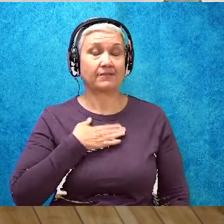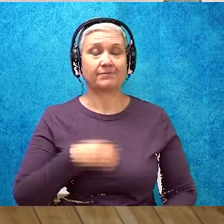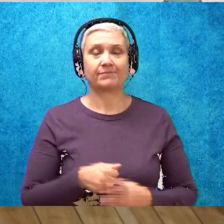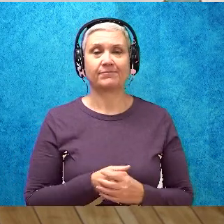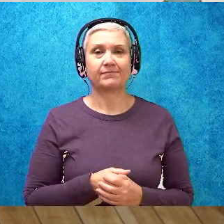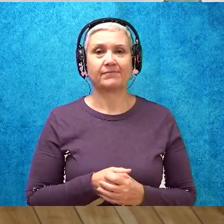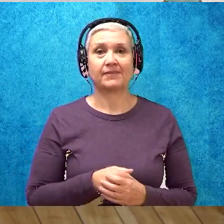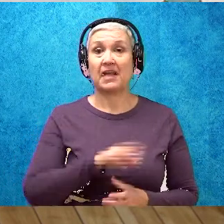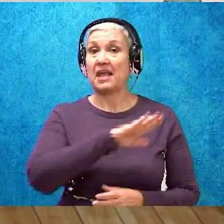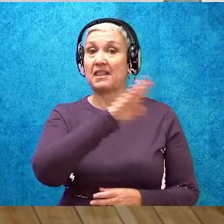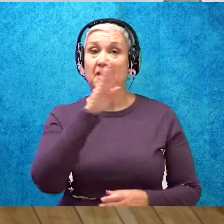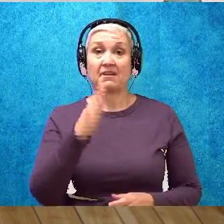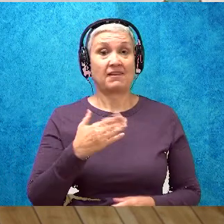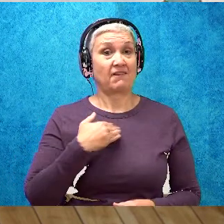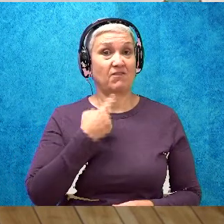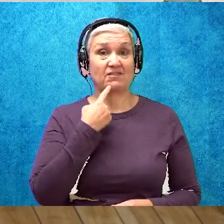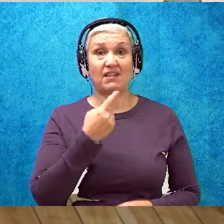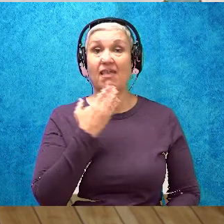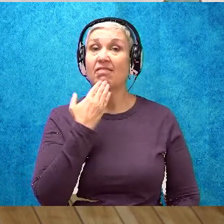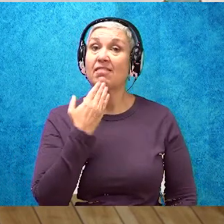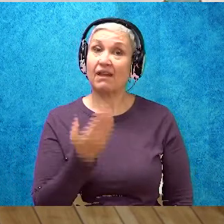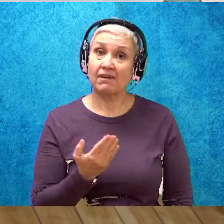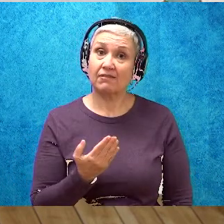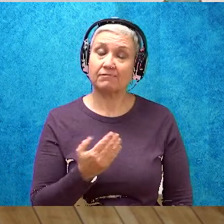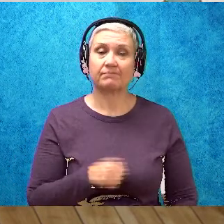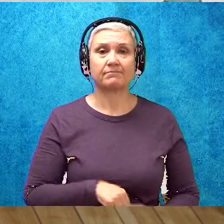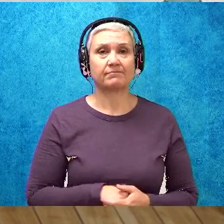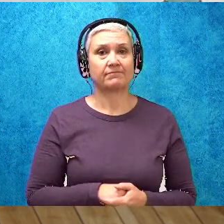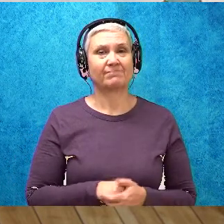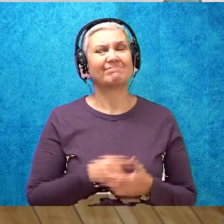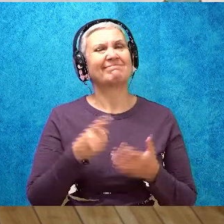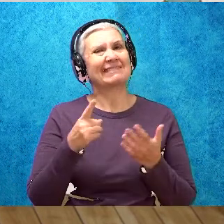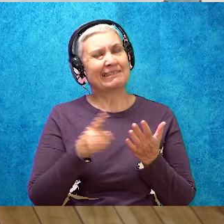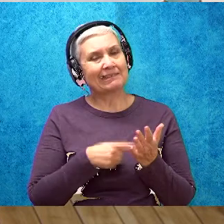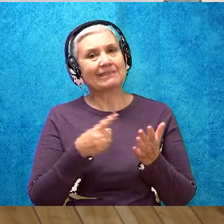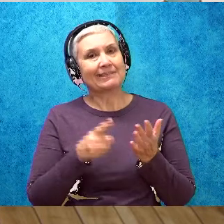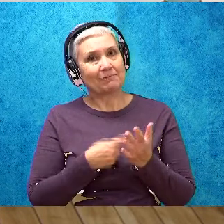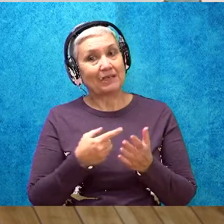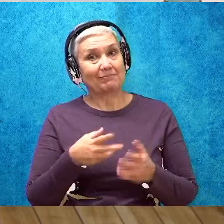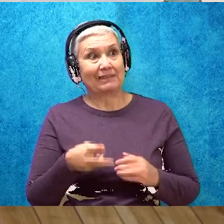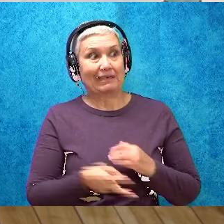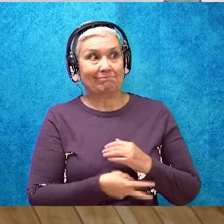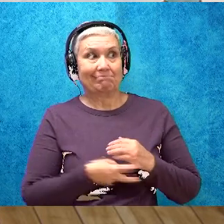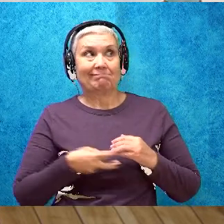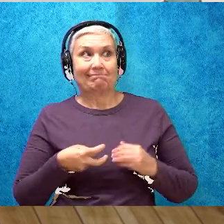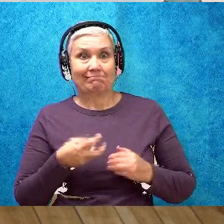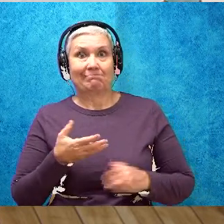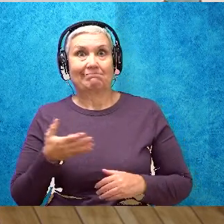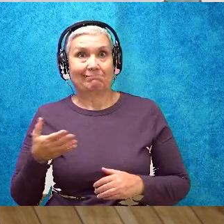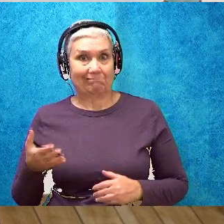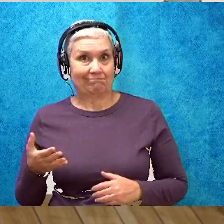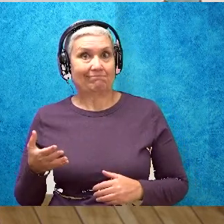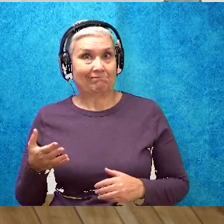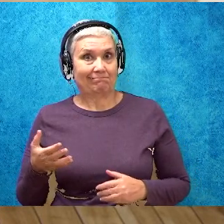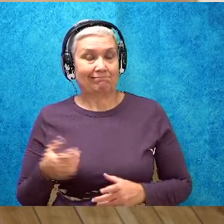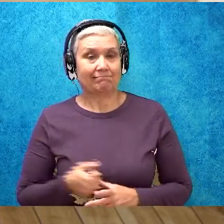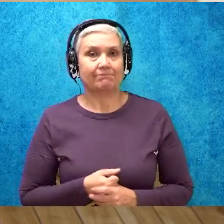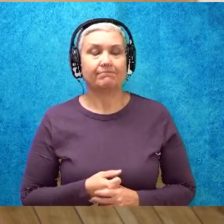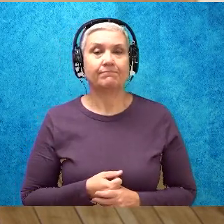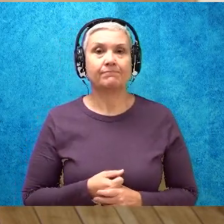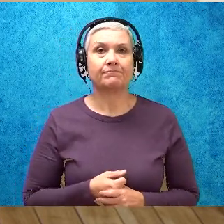And they never say thank you. And they sometimes take things that don't belong to them.